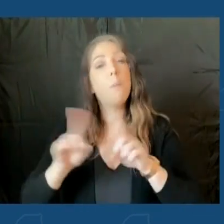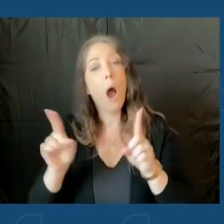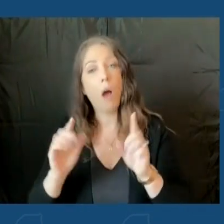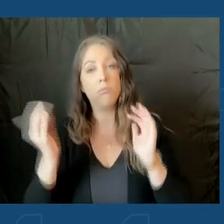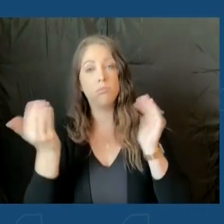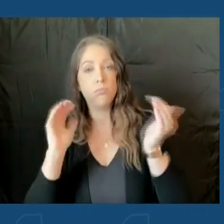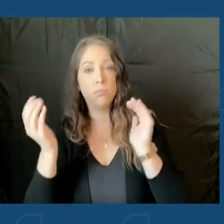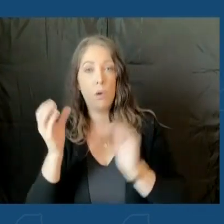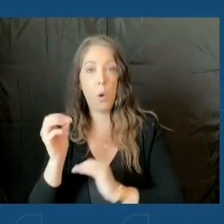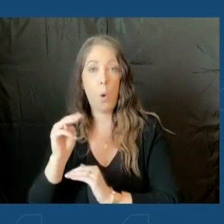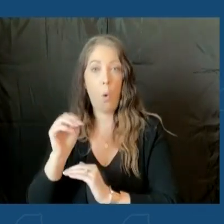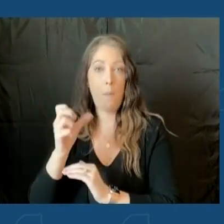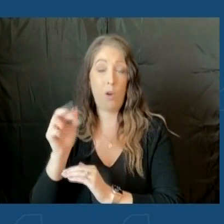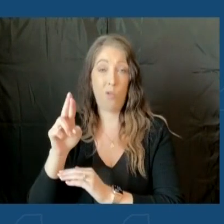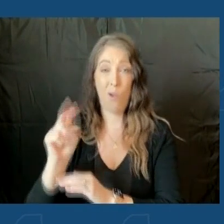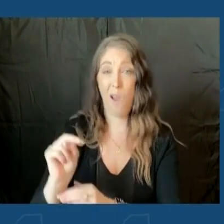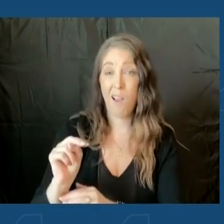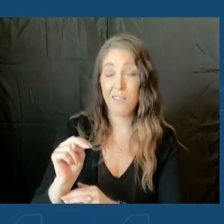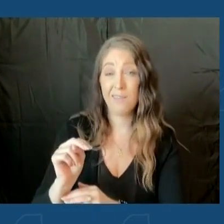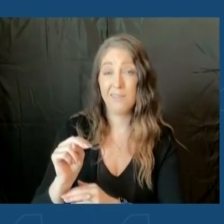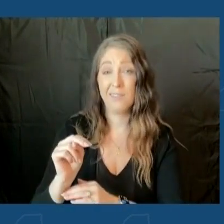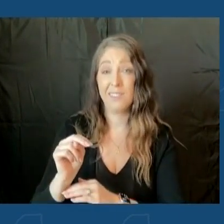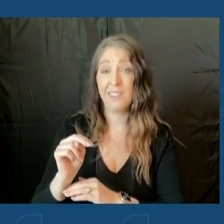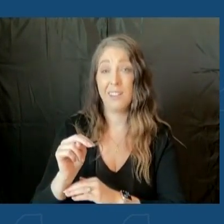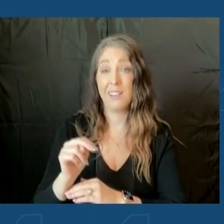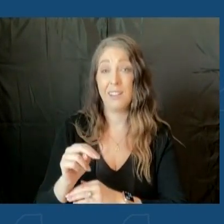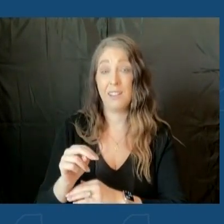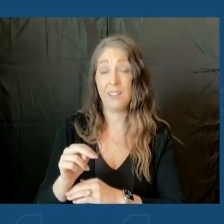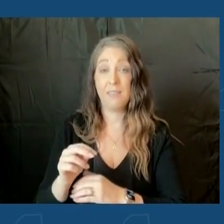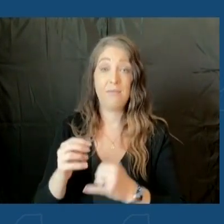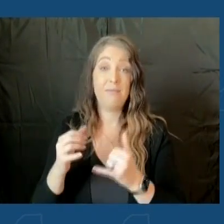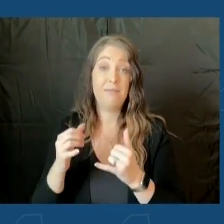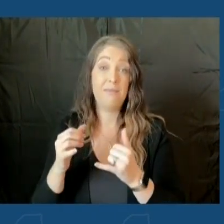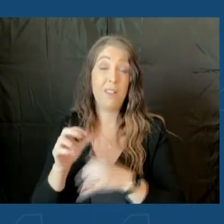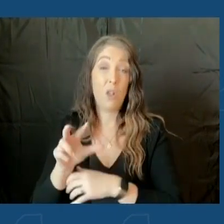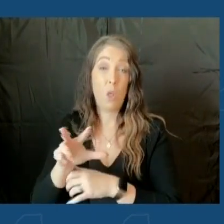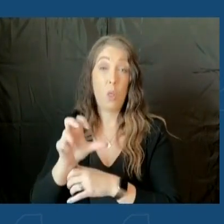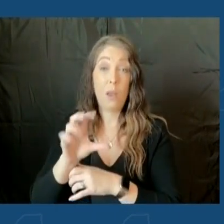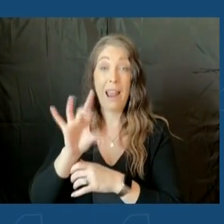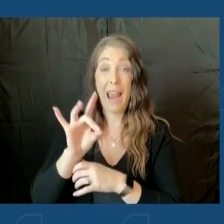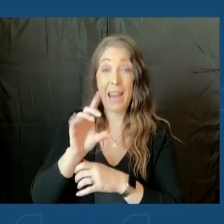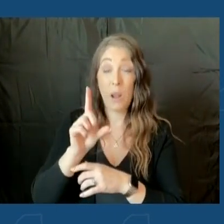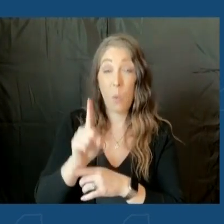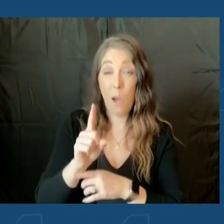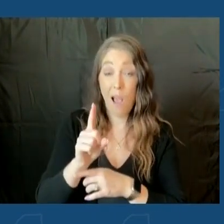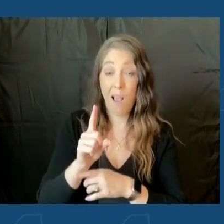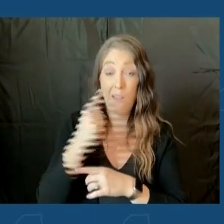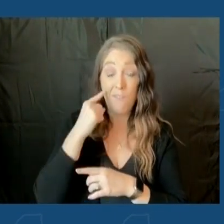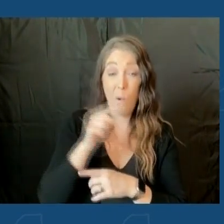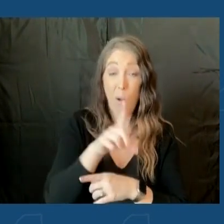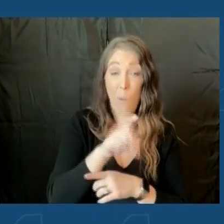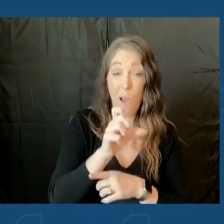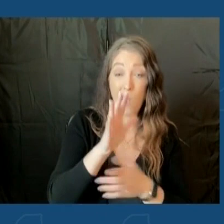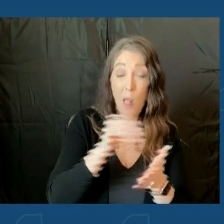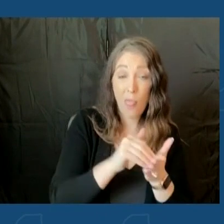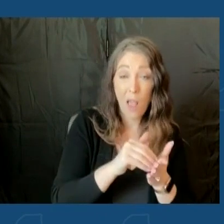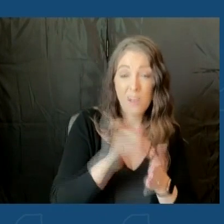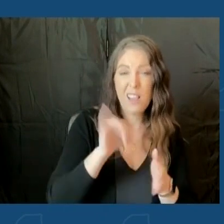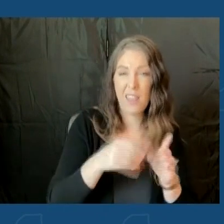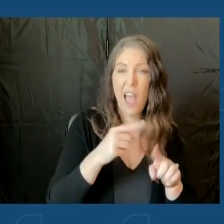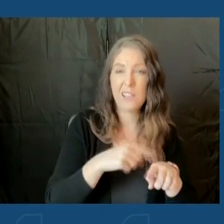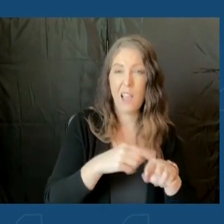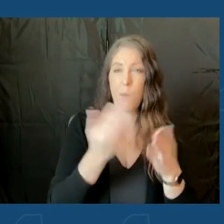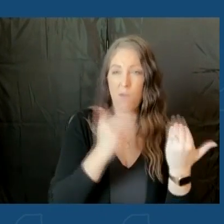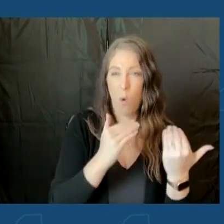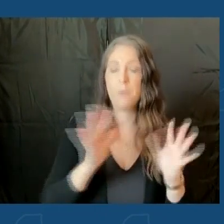about we were at 37. We were at 381 cases per 100,000 at that time. But we've seen the